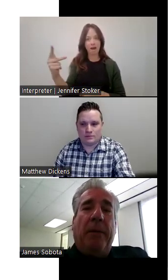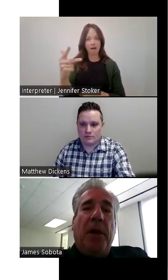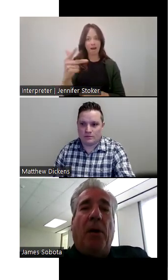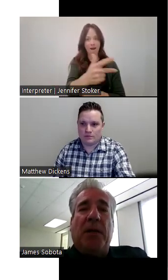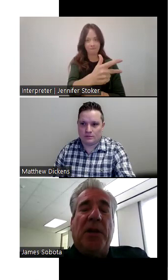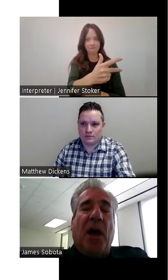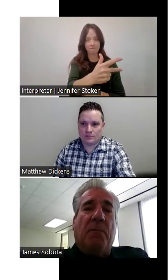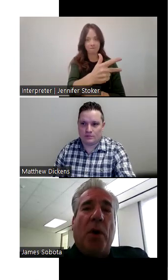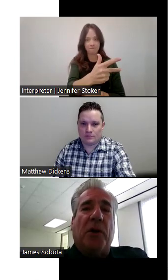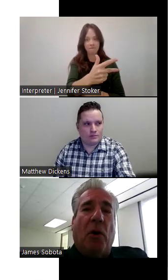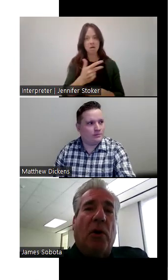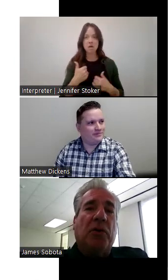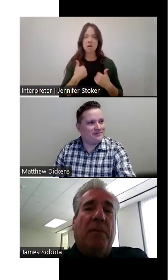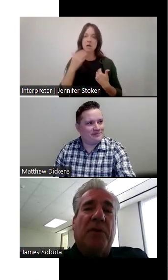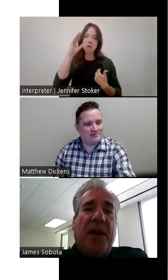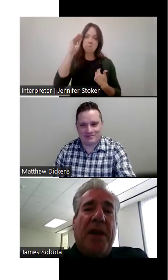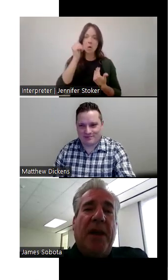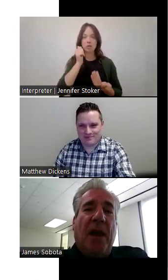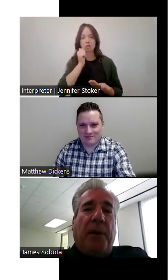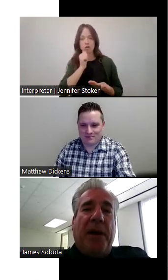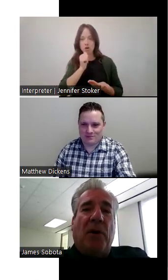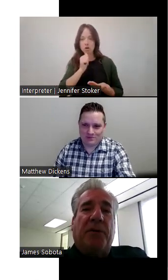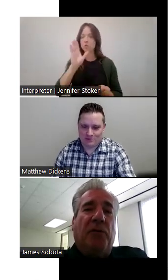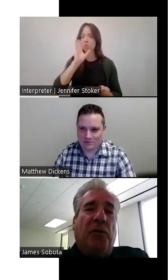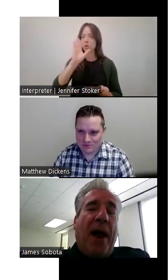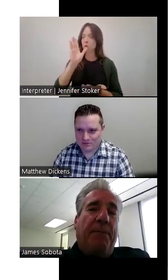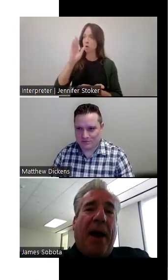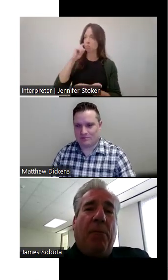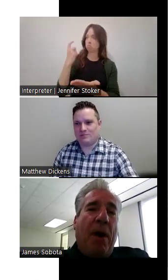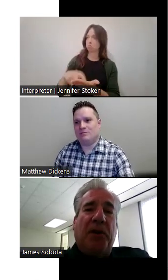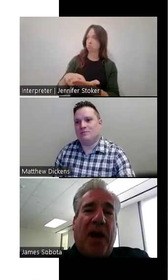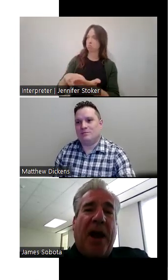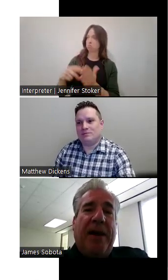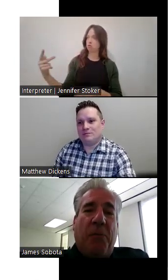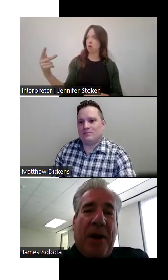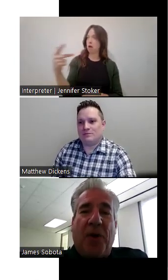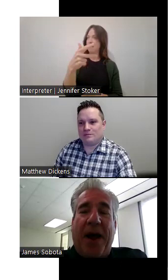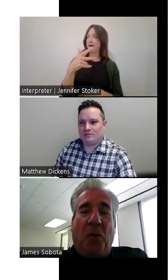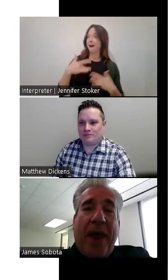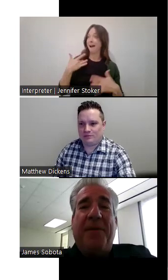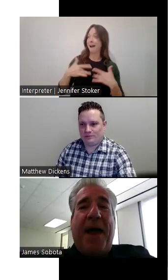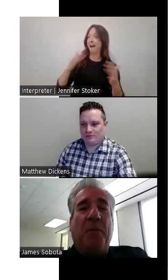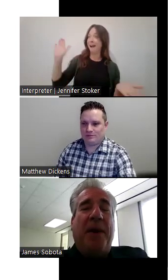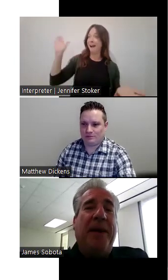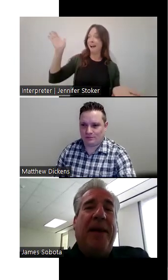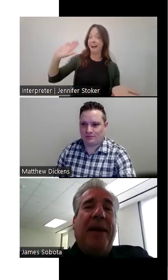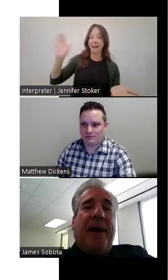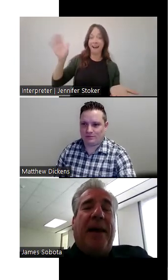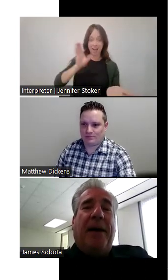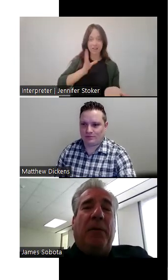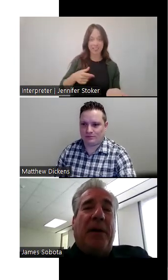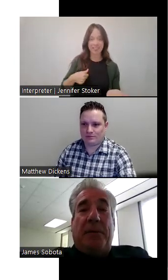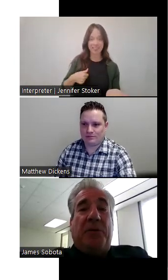And, you know, as young boys and girls, we would see police officers drive by and we were excited and we tried to wave at them and